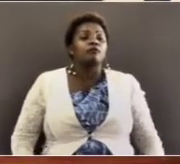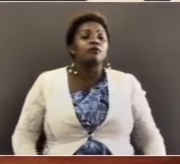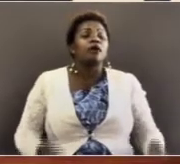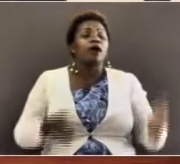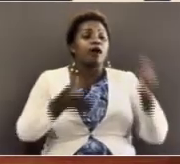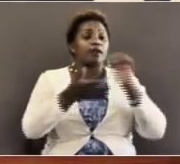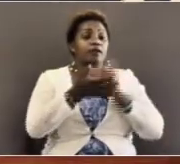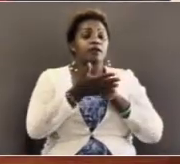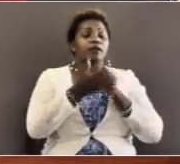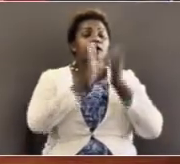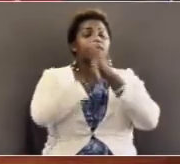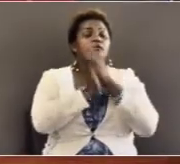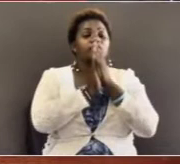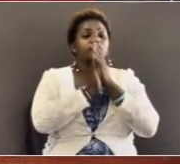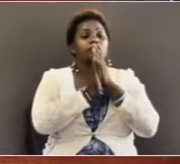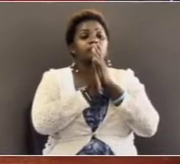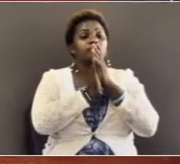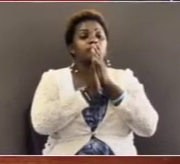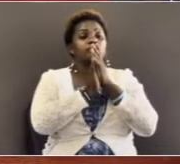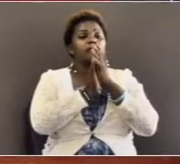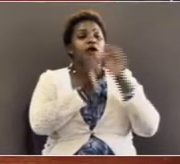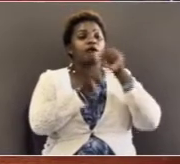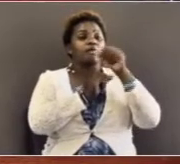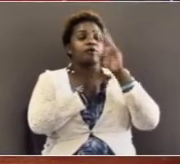again our story of Mark.